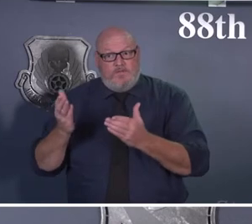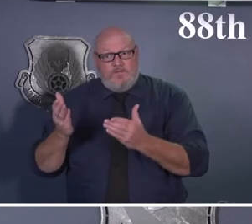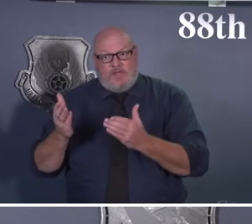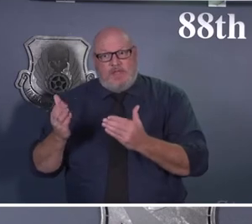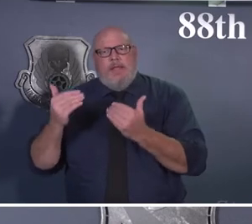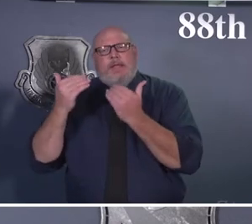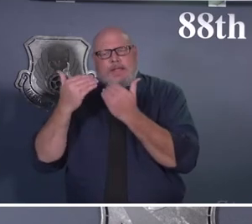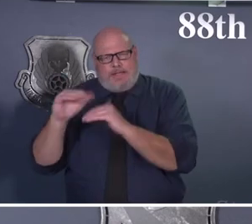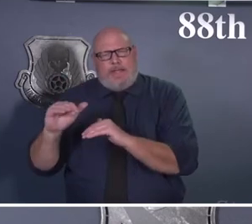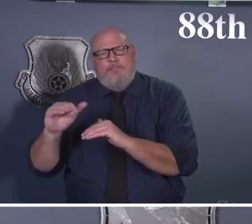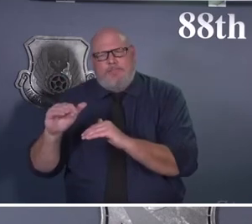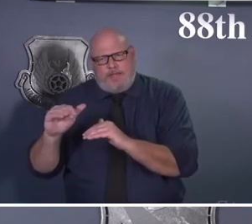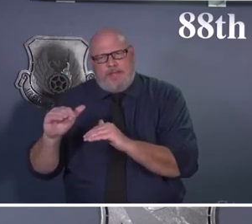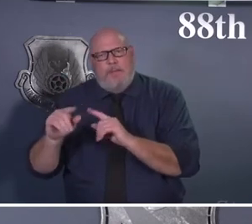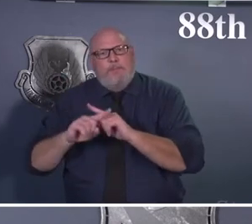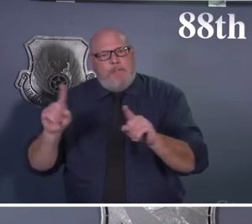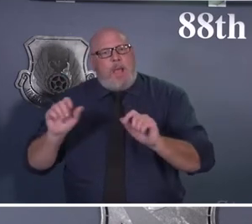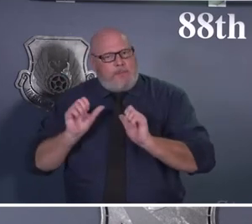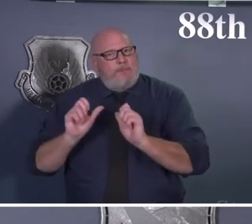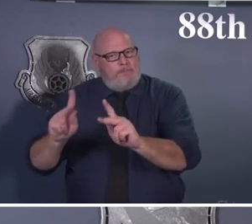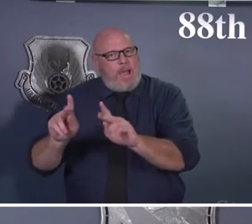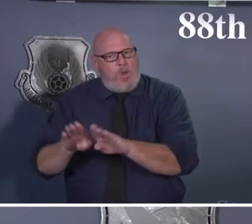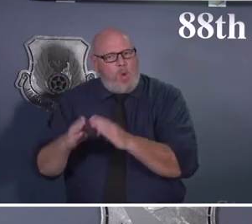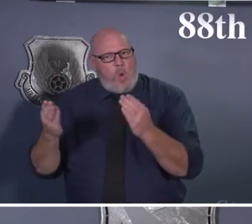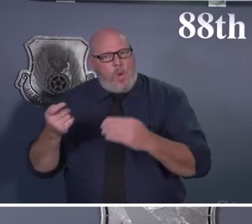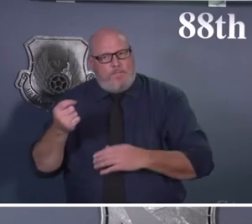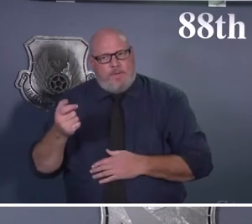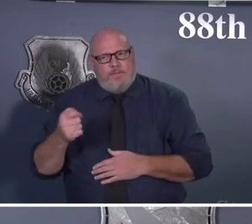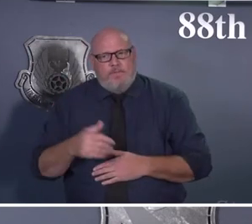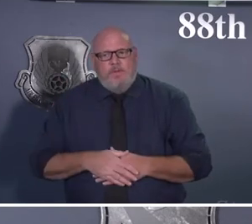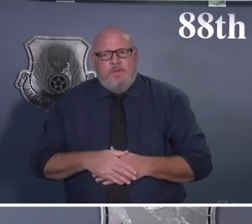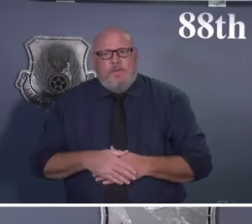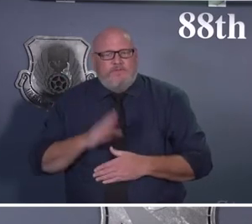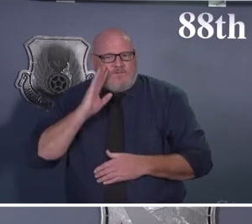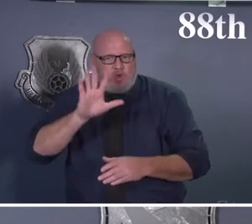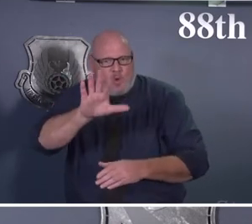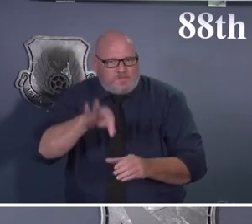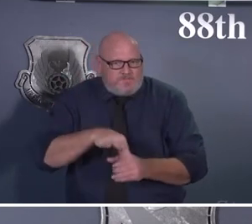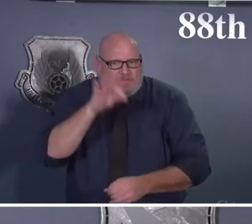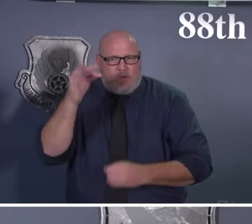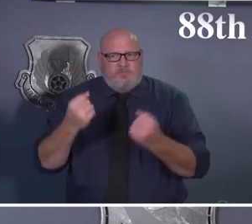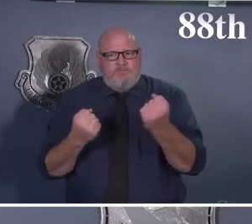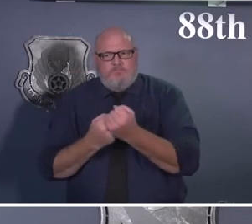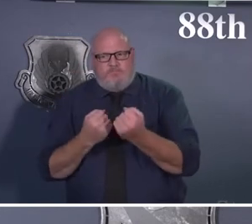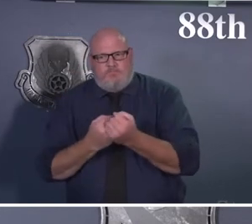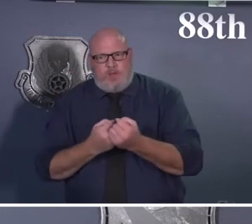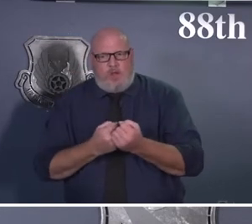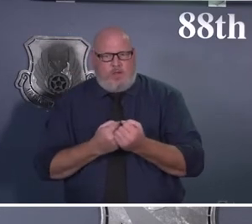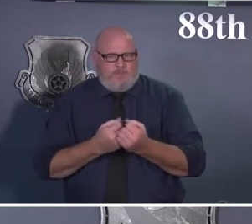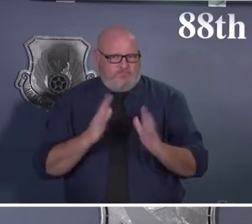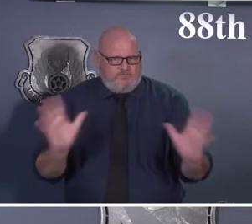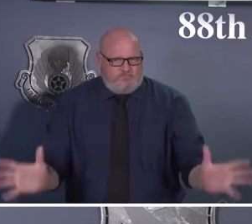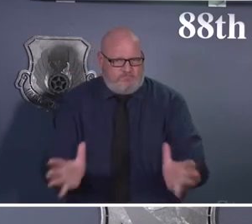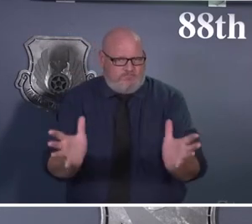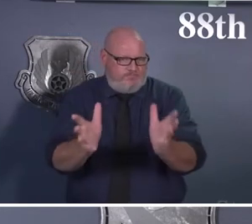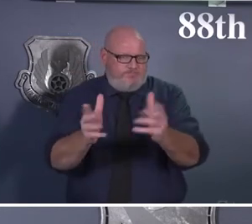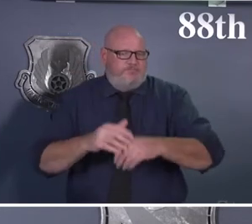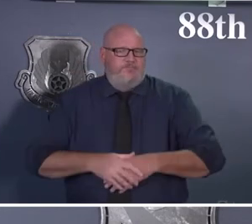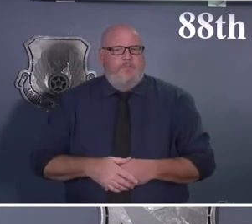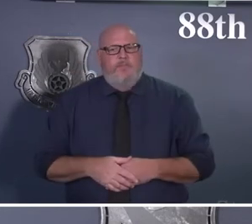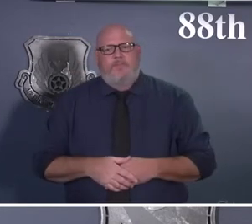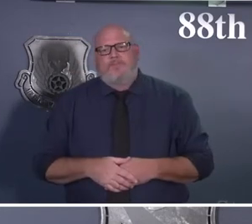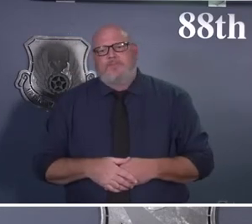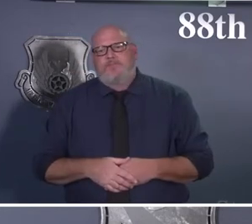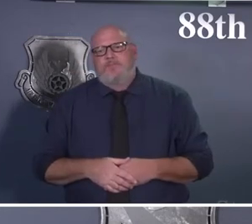We want to provide you the strength through support that you deserve. We're working hard to keep the missions going. We're also working hard to take care of you and your